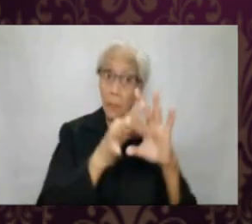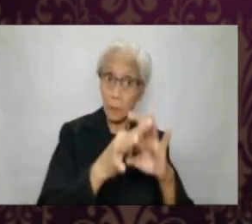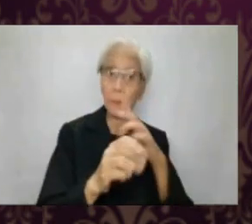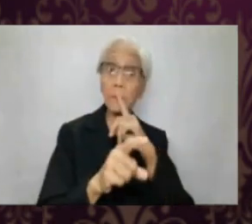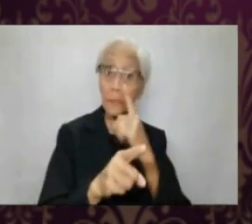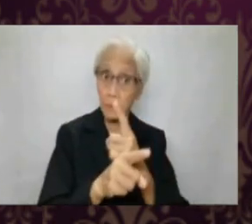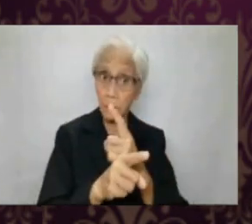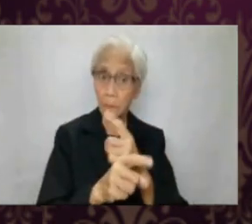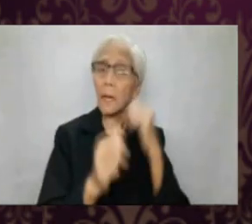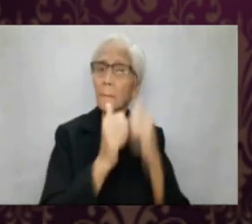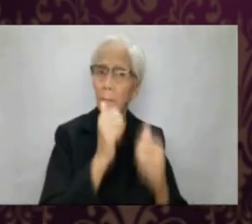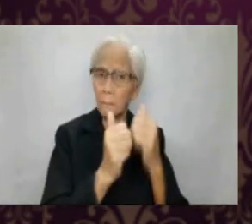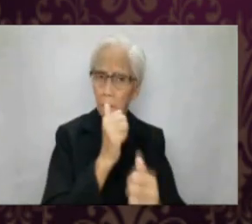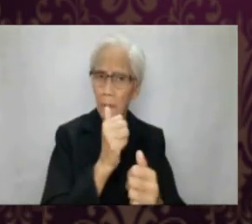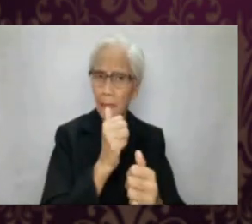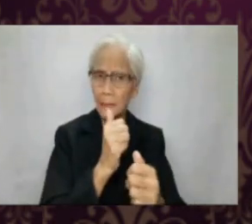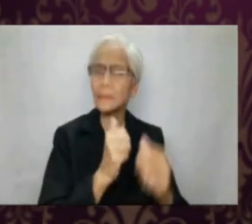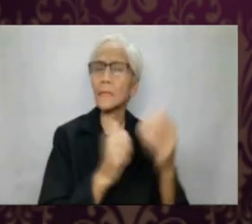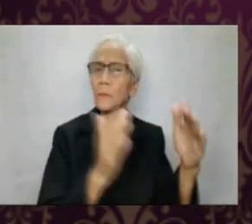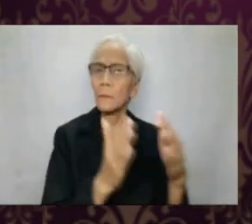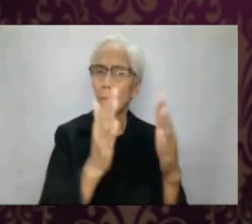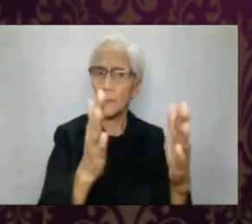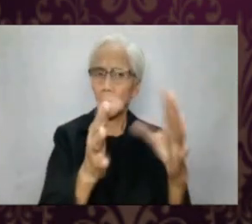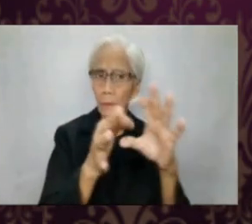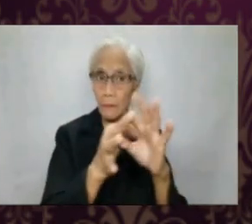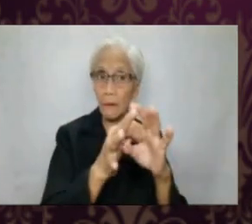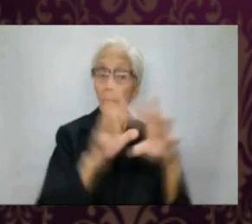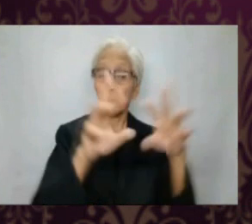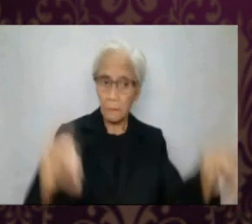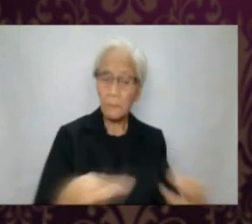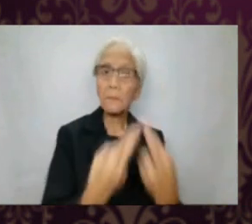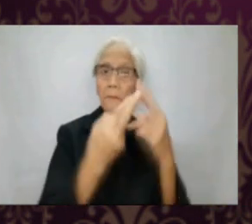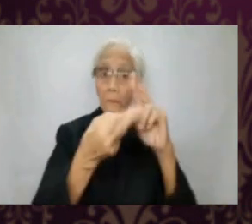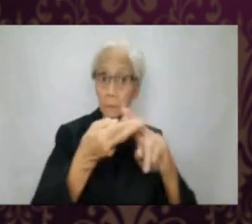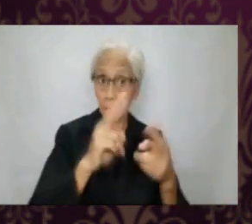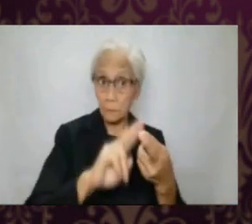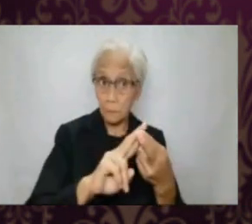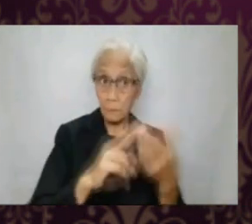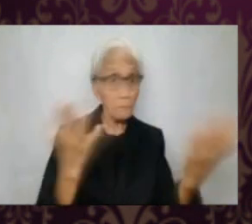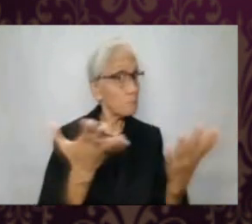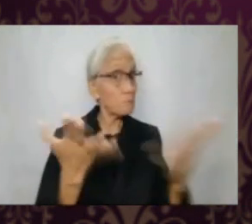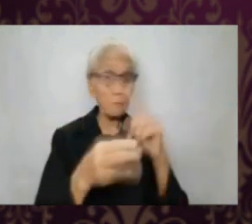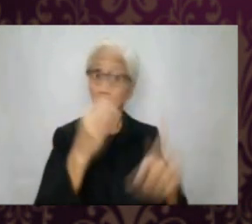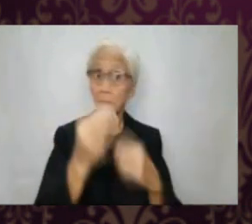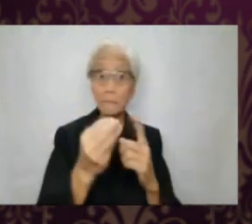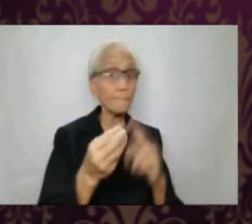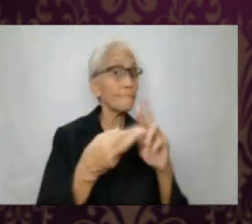Number two, belonging to the truth means being an instrument of reconciliation.